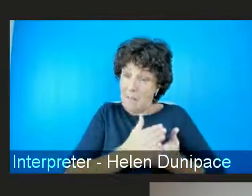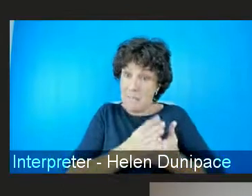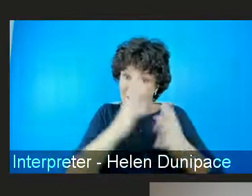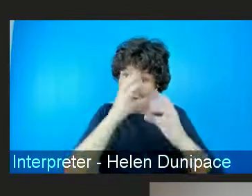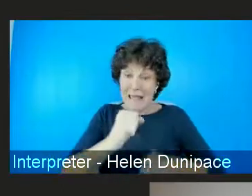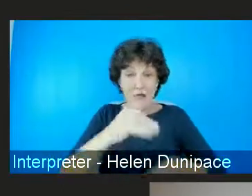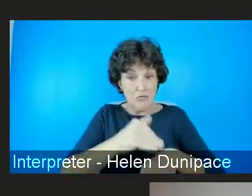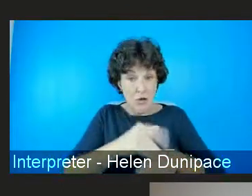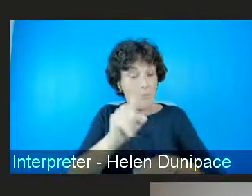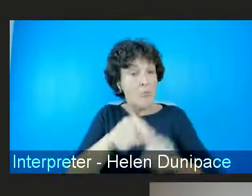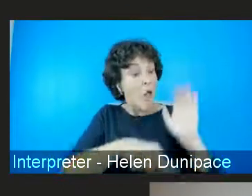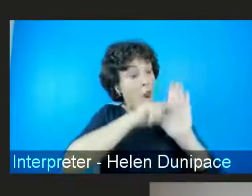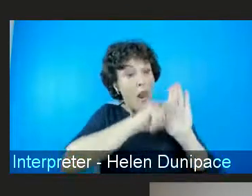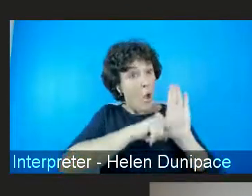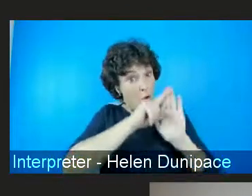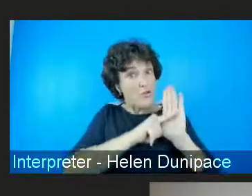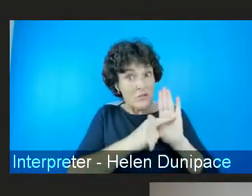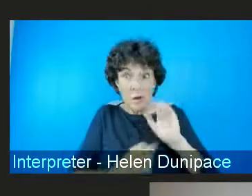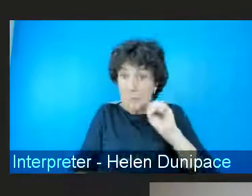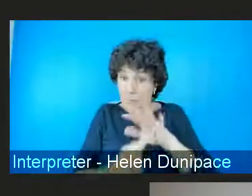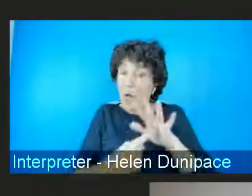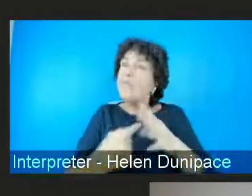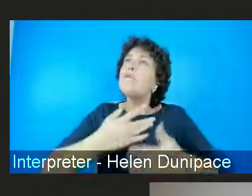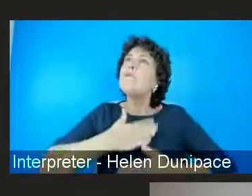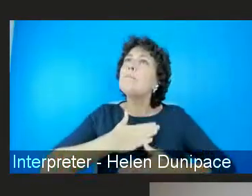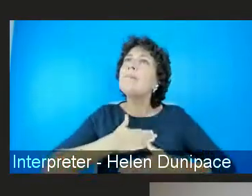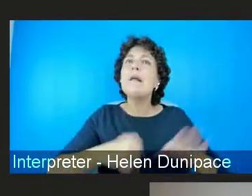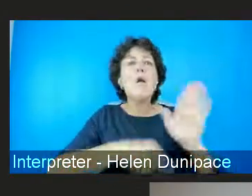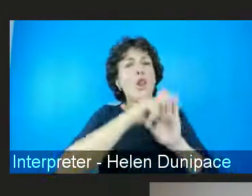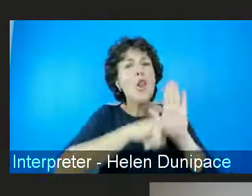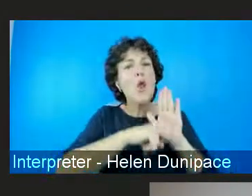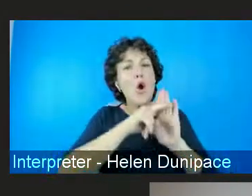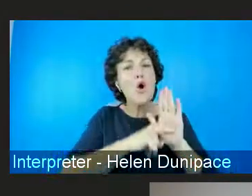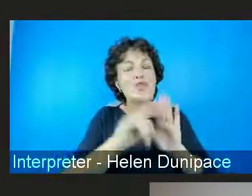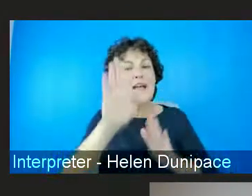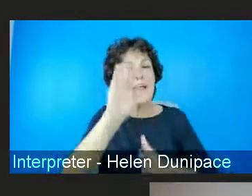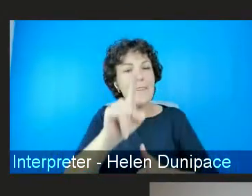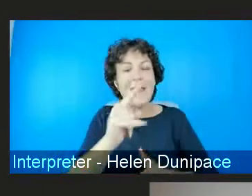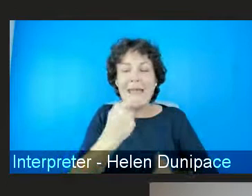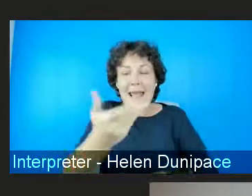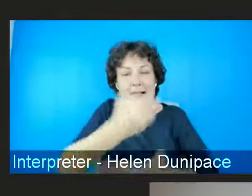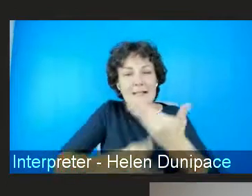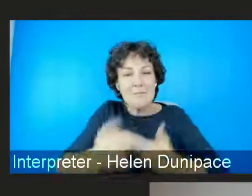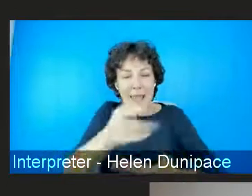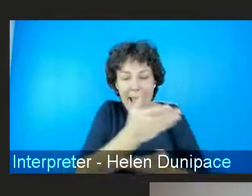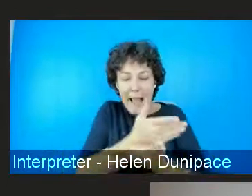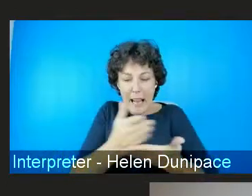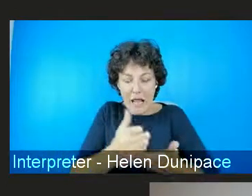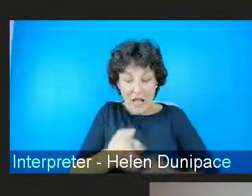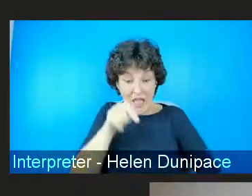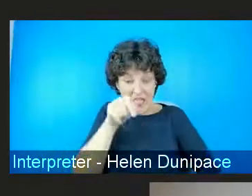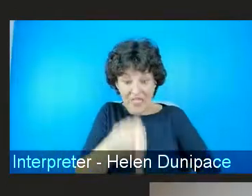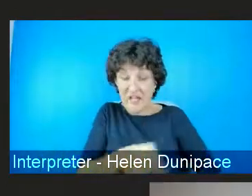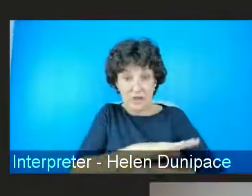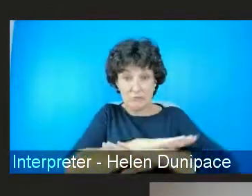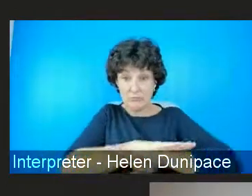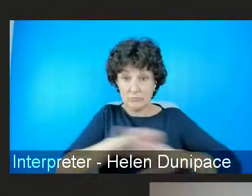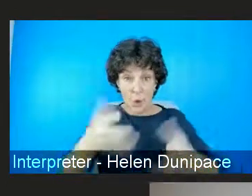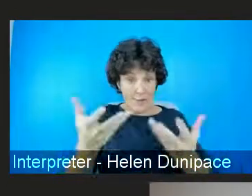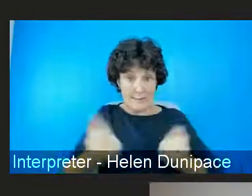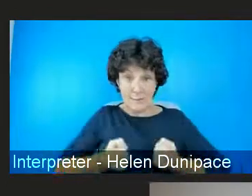part. The main part for me that laws play is that they draw a line in the sand, and they say, this is not acceptable here.